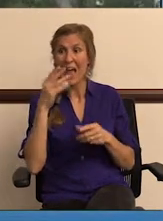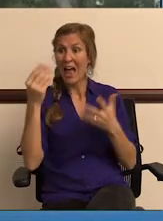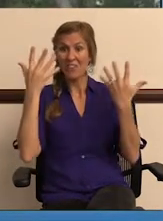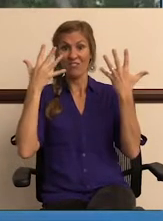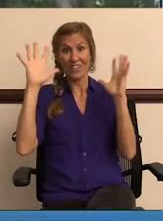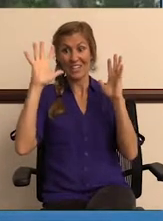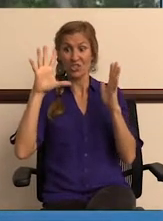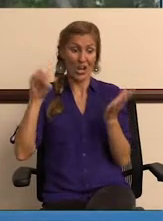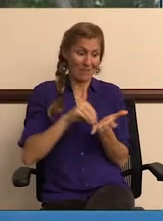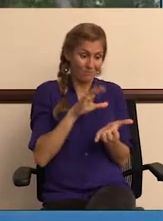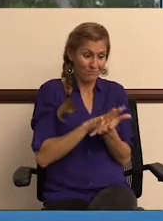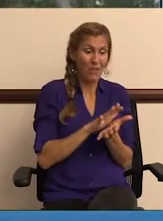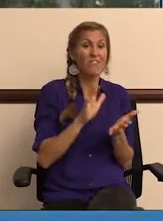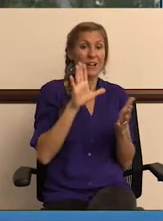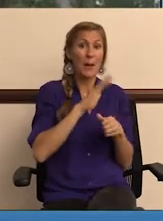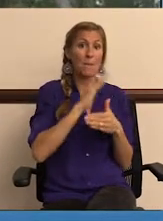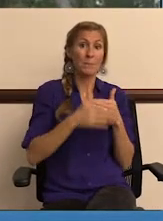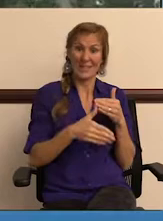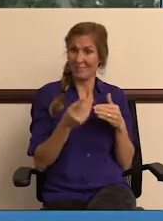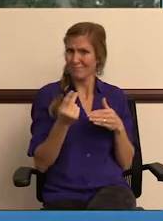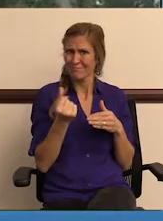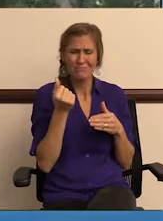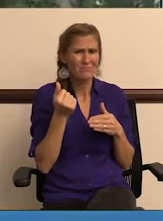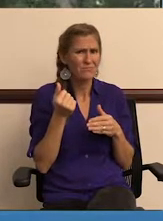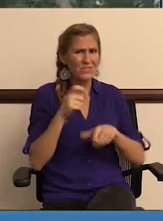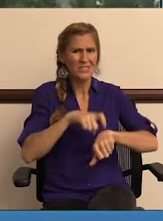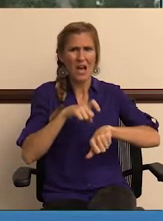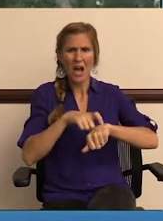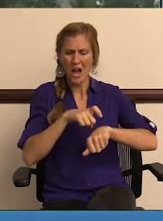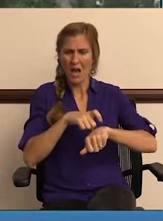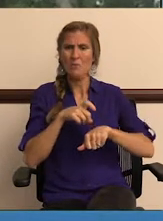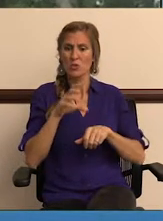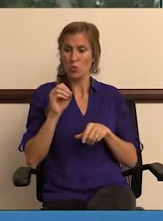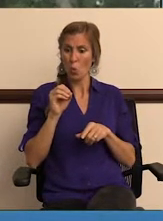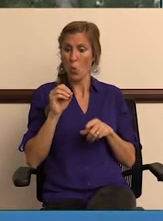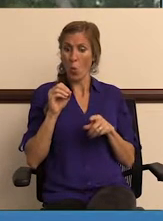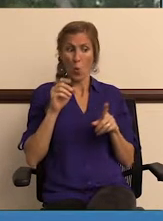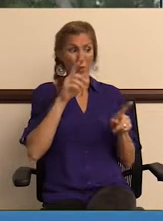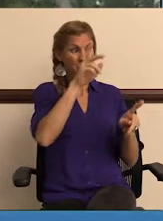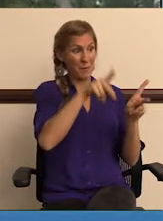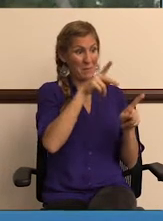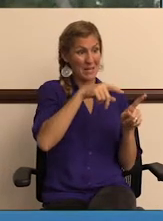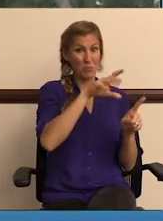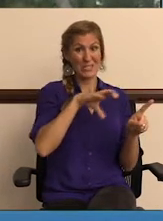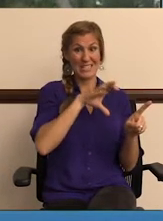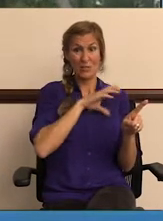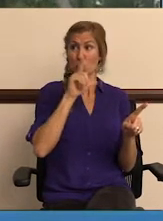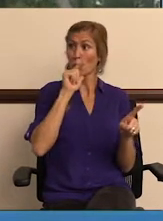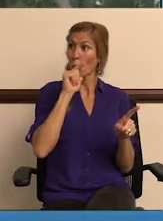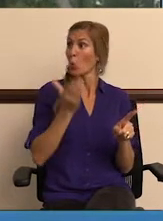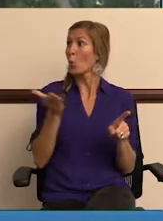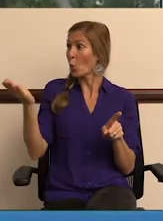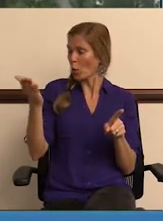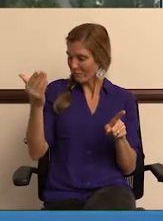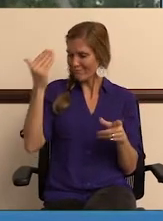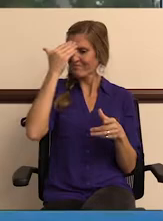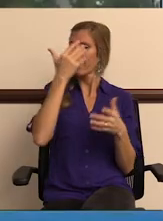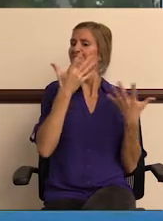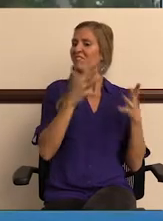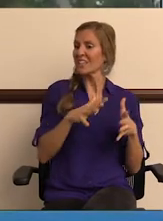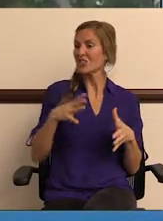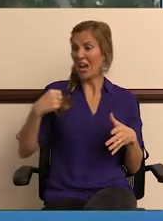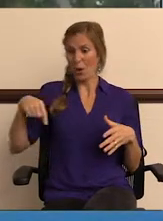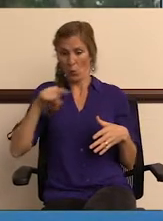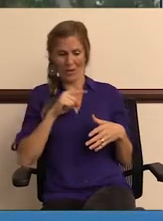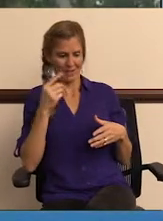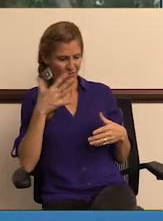completed and notated in real time and back. And not only you as a manager, but the citizen knows that the work's been